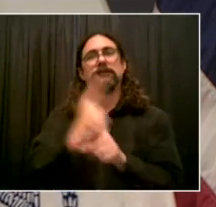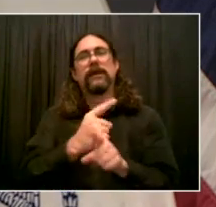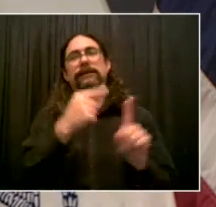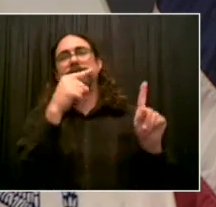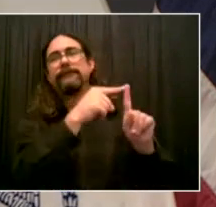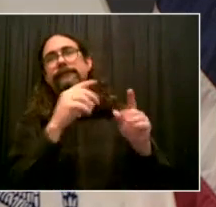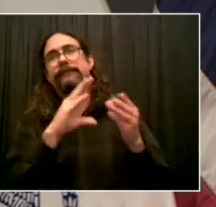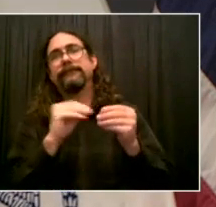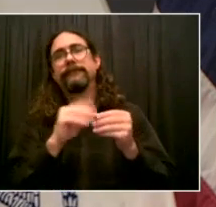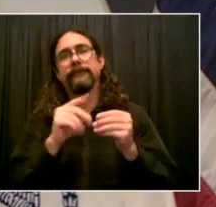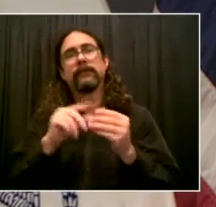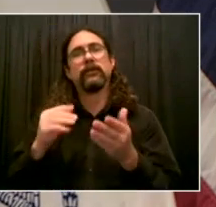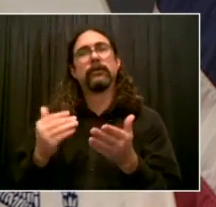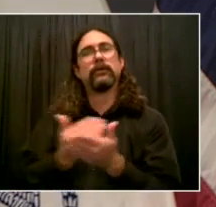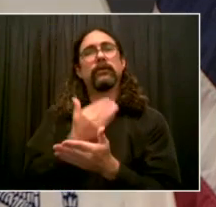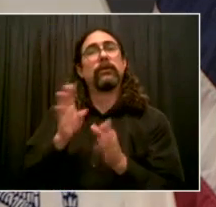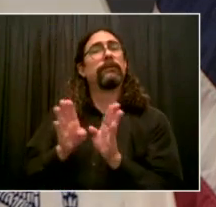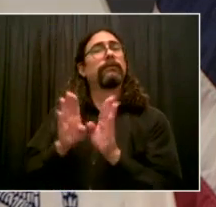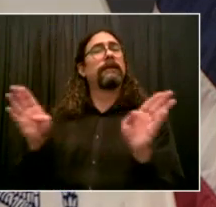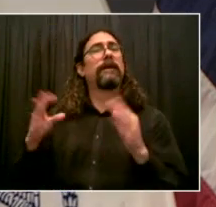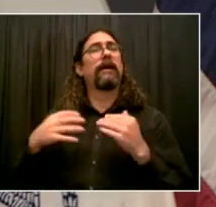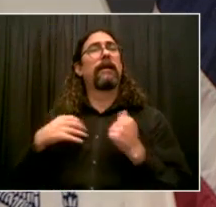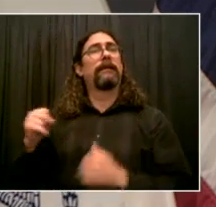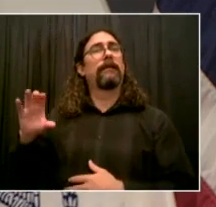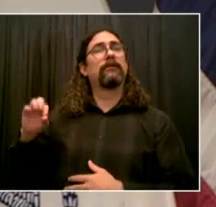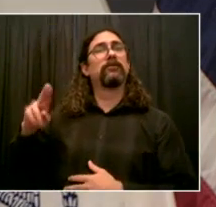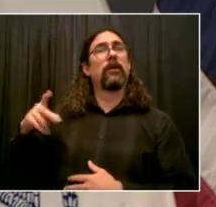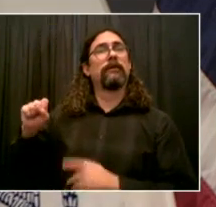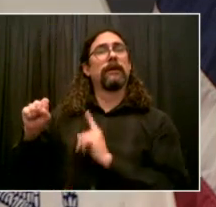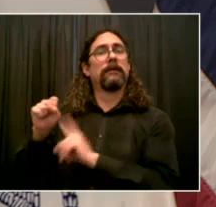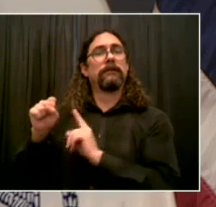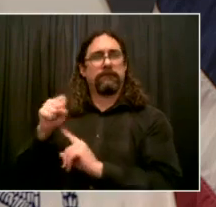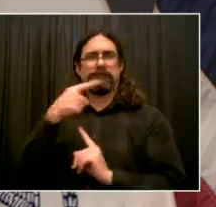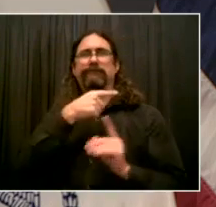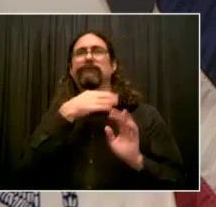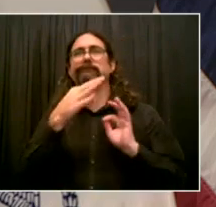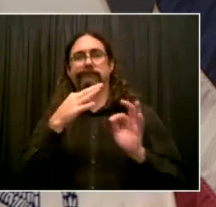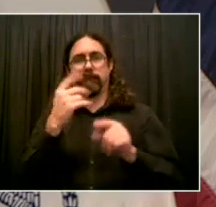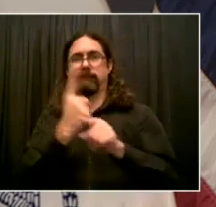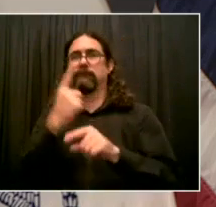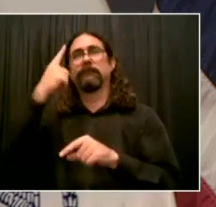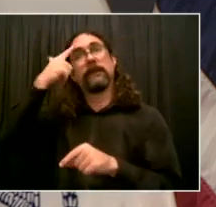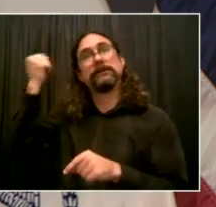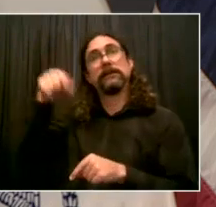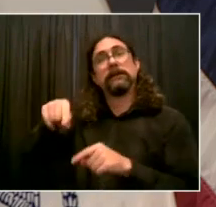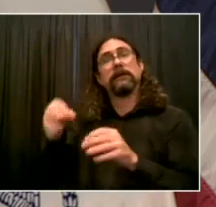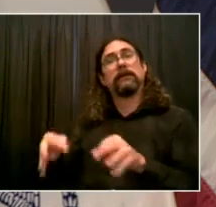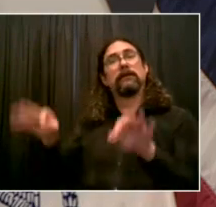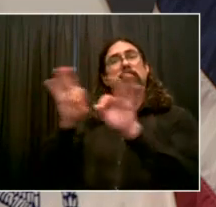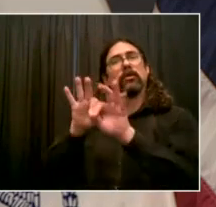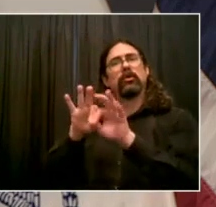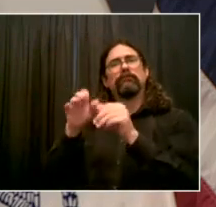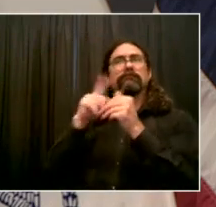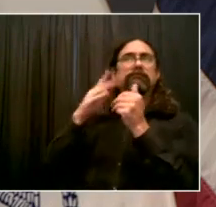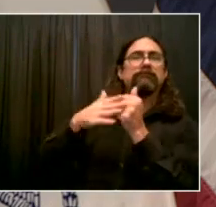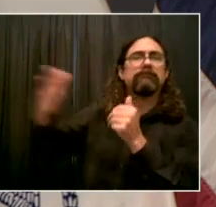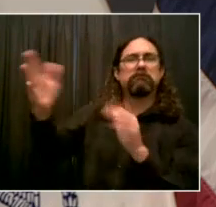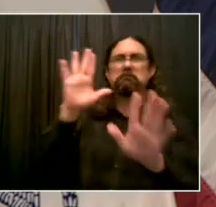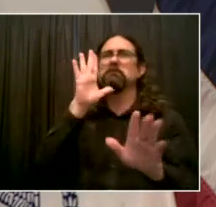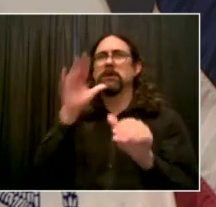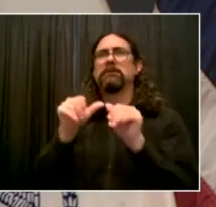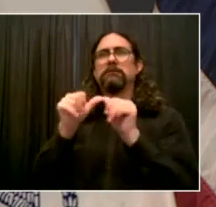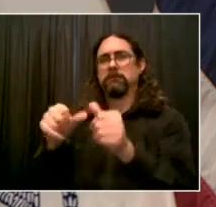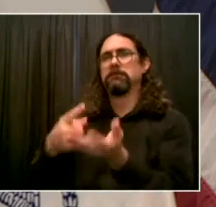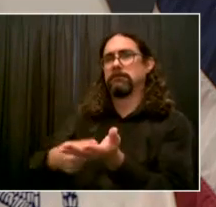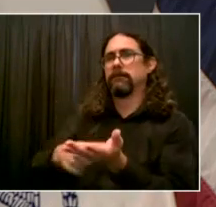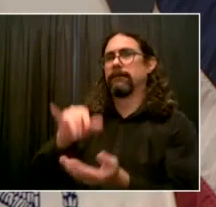truly global perspective. The next person who's joining us has done amazing work. So, first of all, her academic work alone speaks for itself. She's an